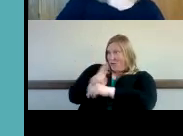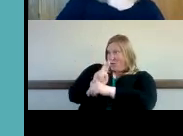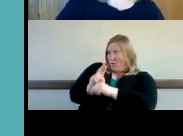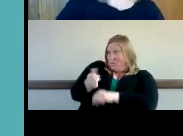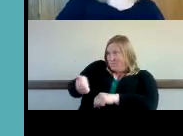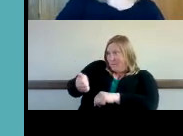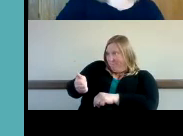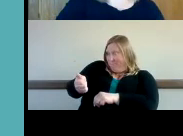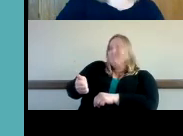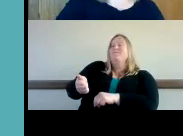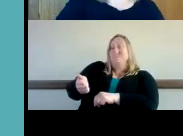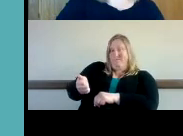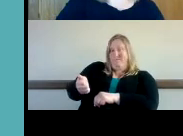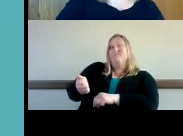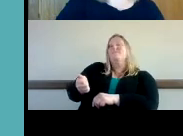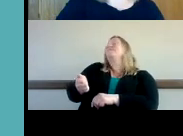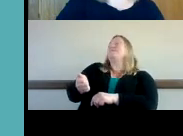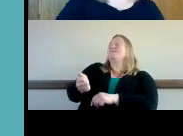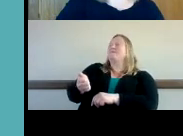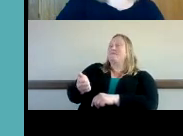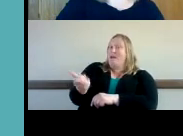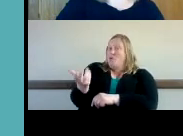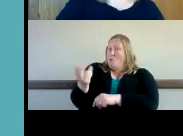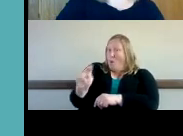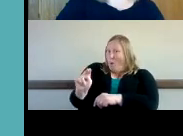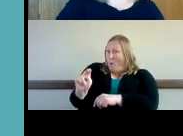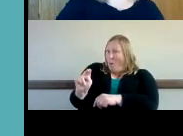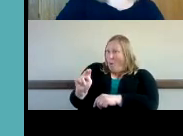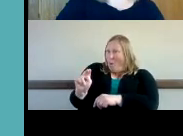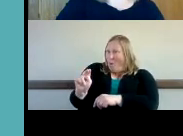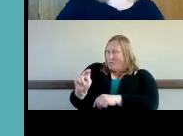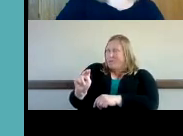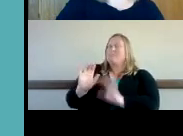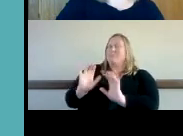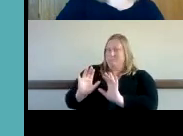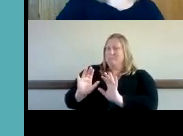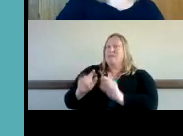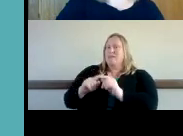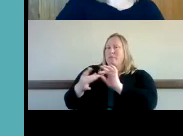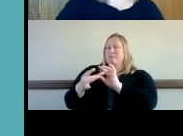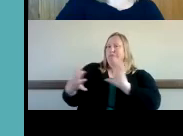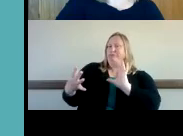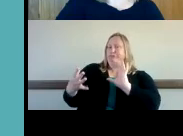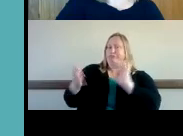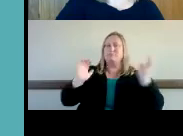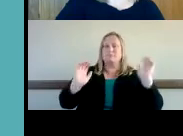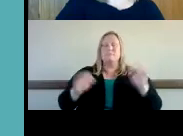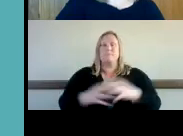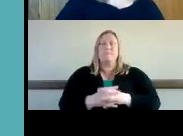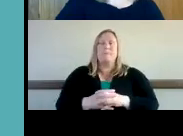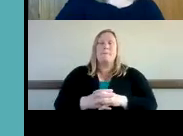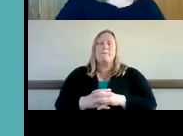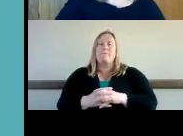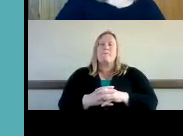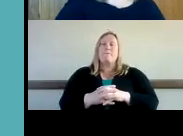the accessibility features on their ipad to send or receive emails sometimes we will mutually